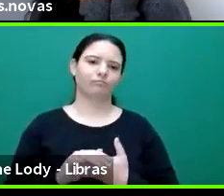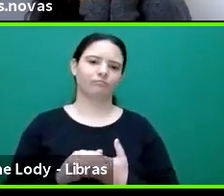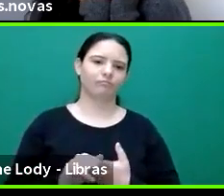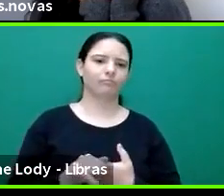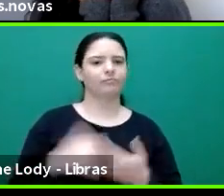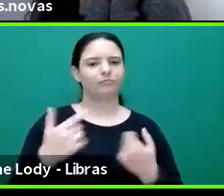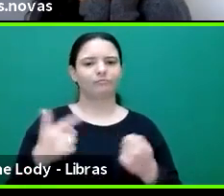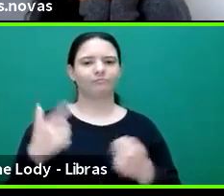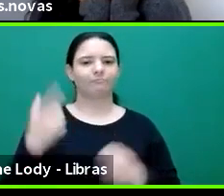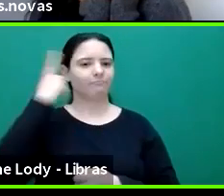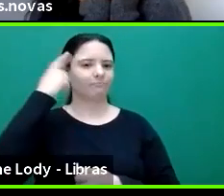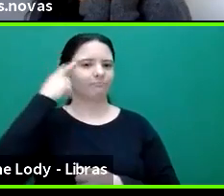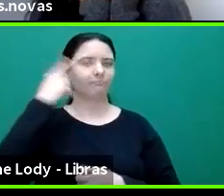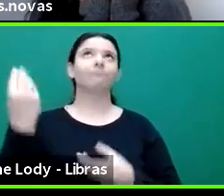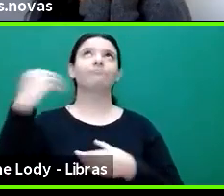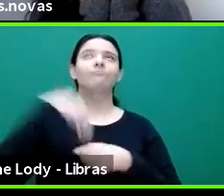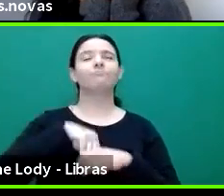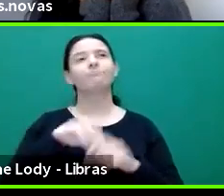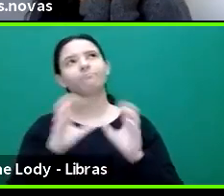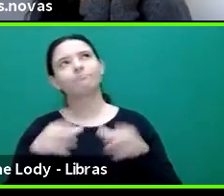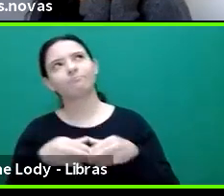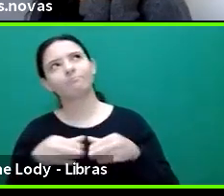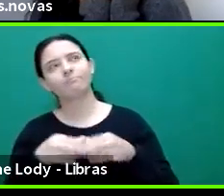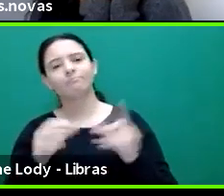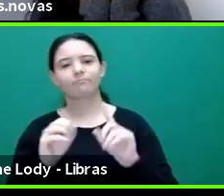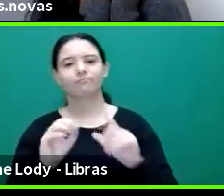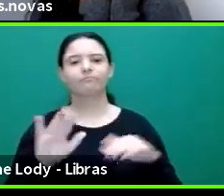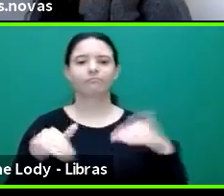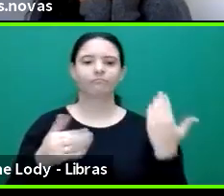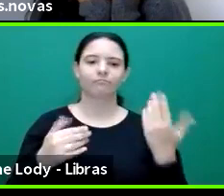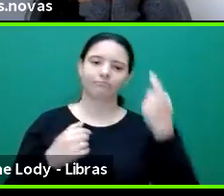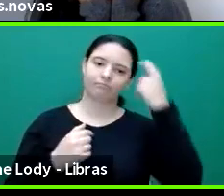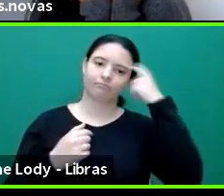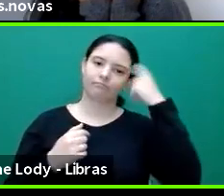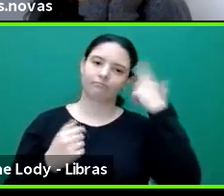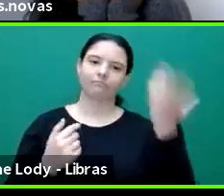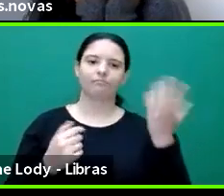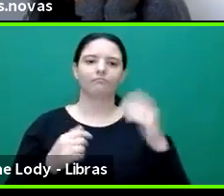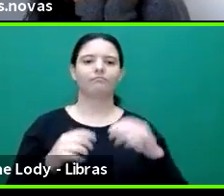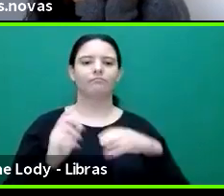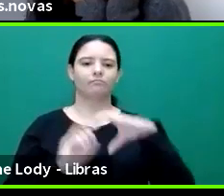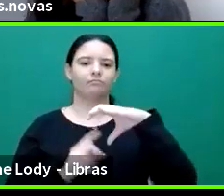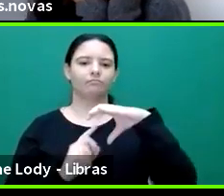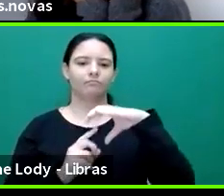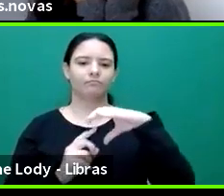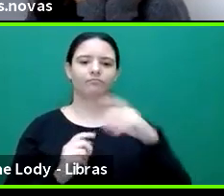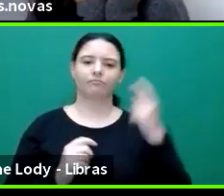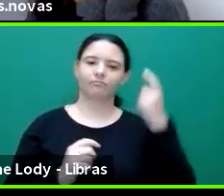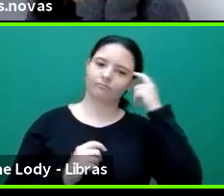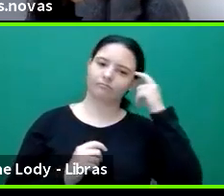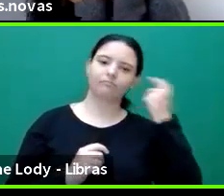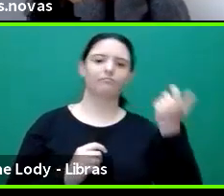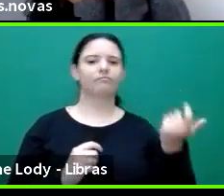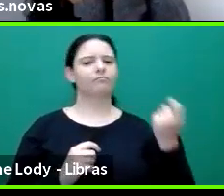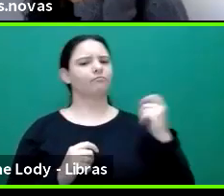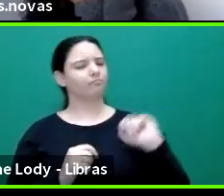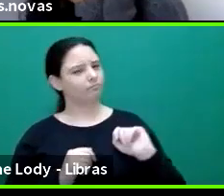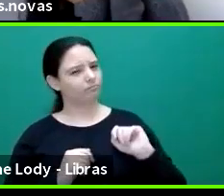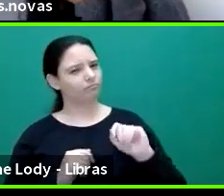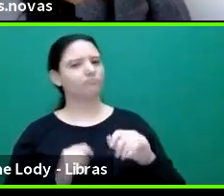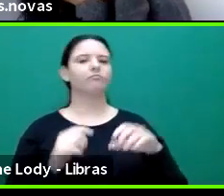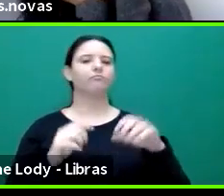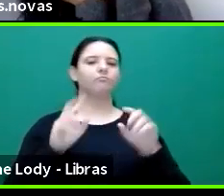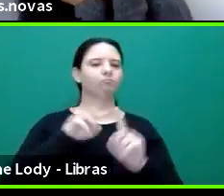basically, whose perspective you're using. The medical perception, the medical perspective, like the, the, the